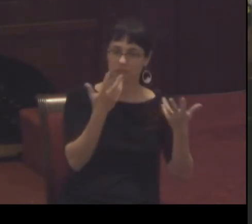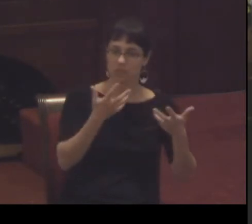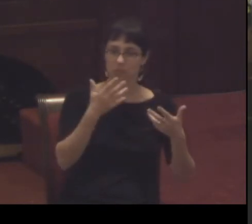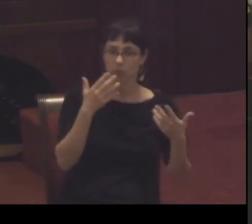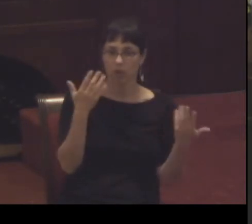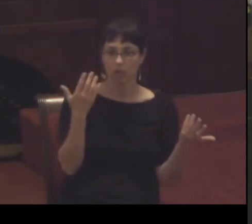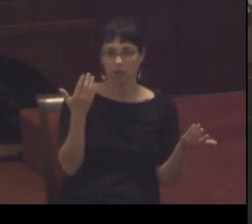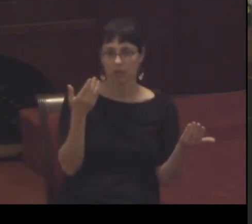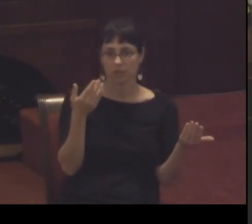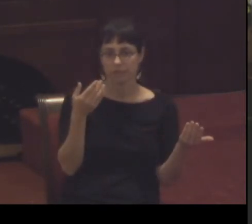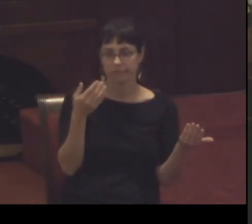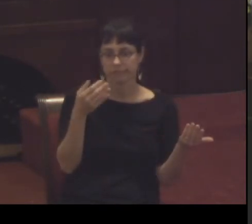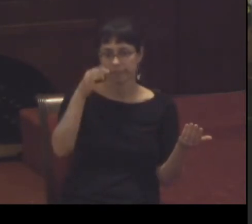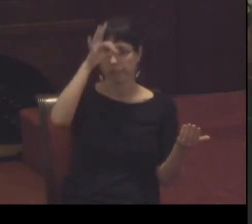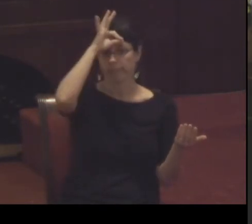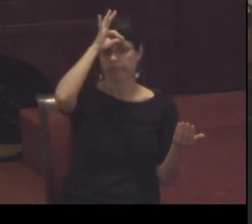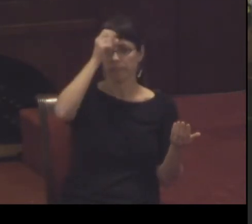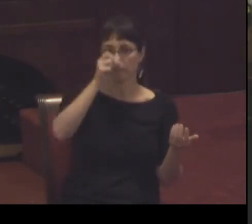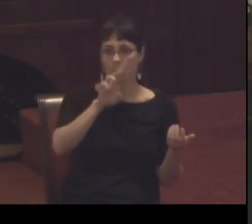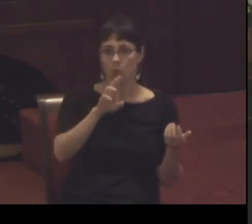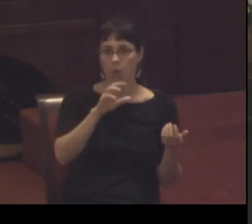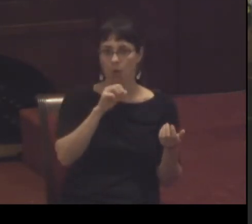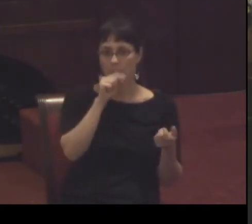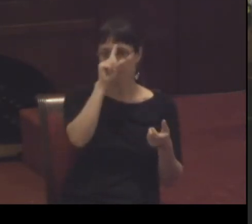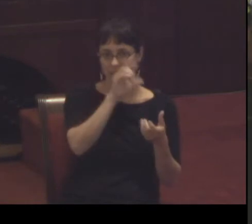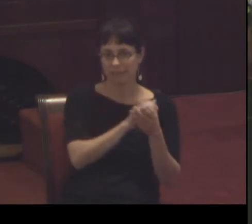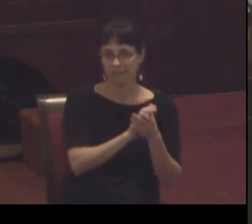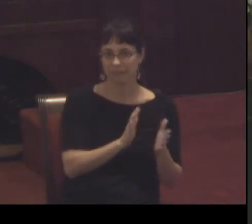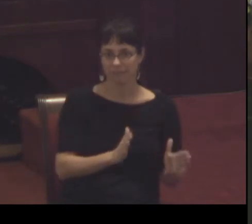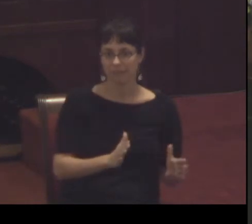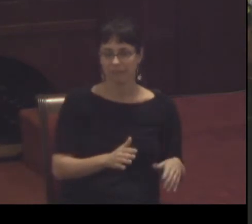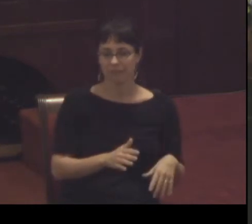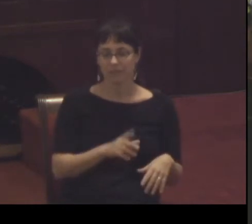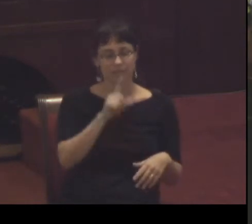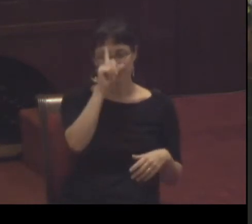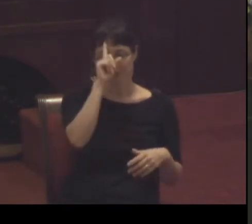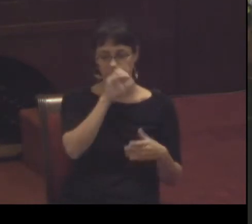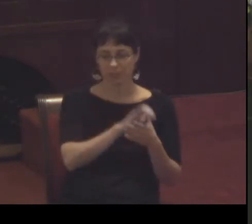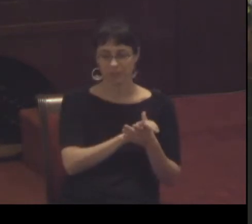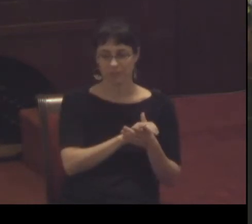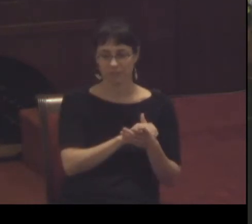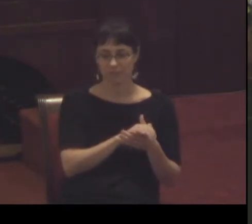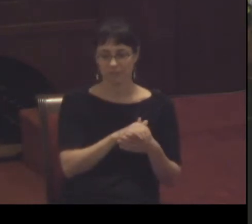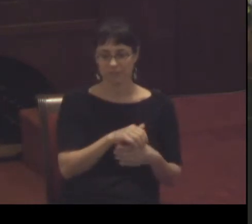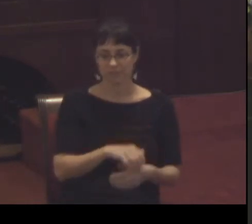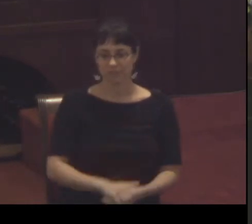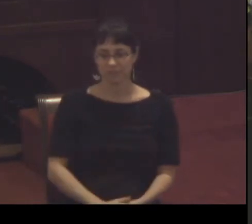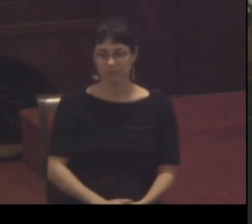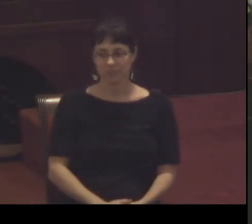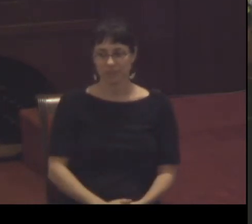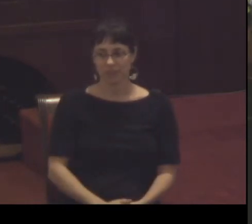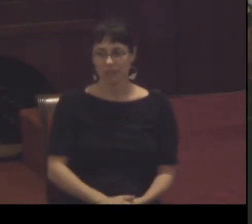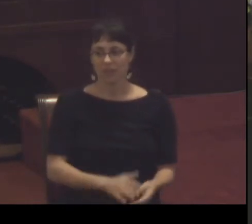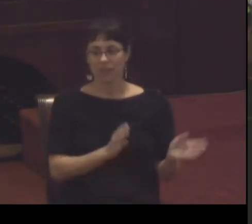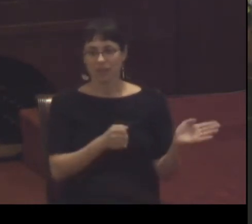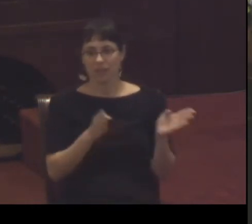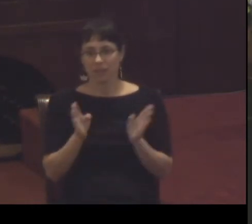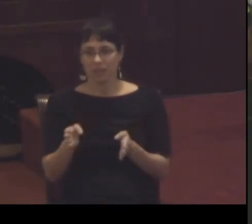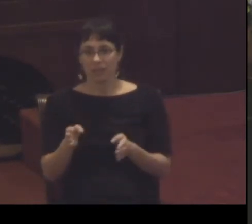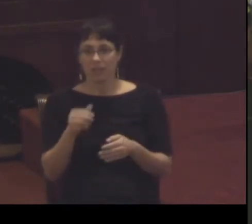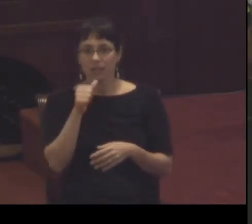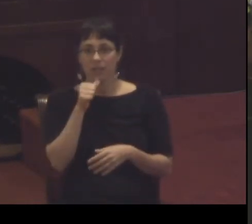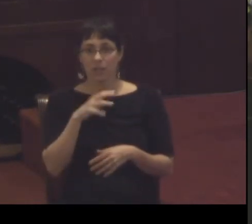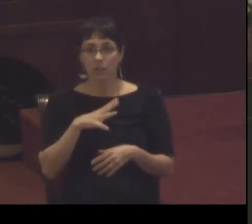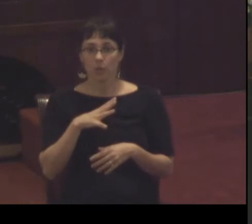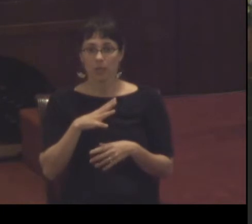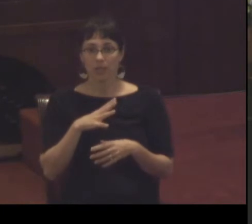because in fact John uses the word the same word later in the account with the woman caught in adultery in John